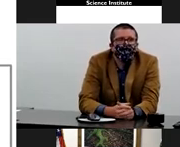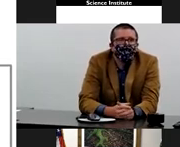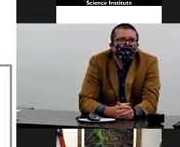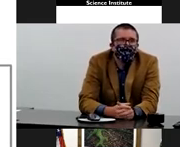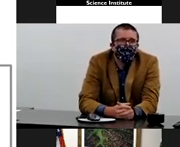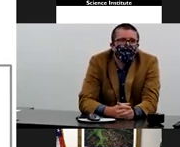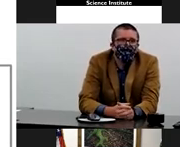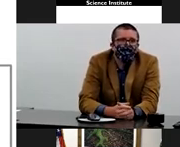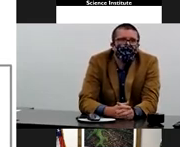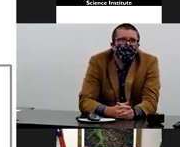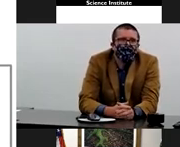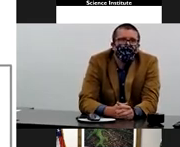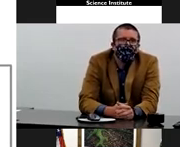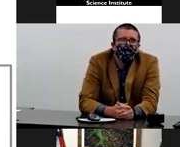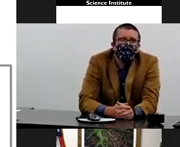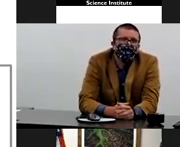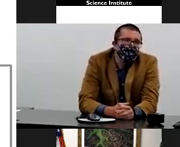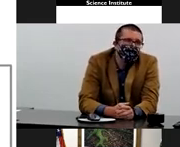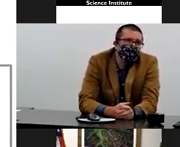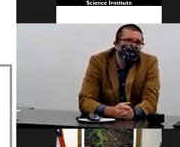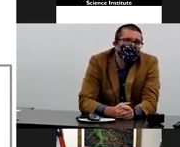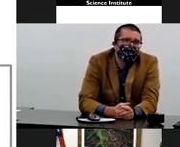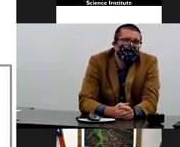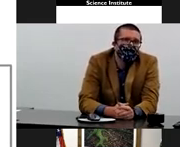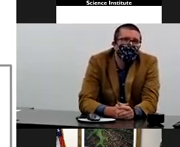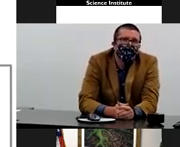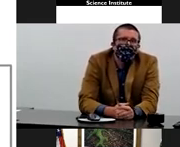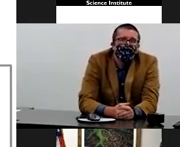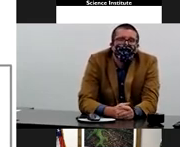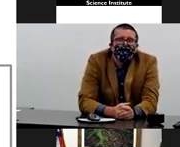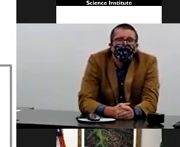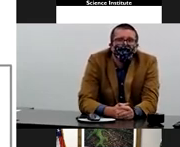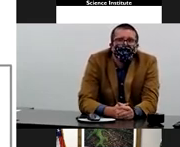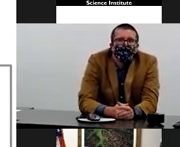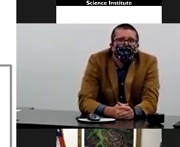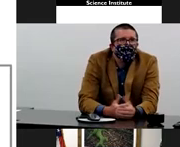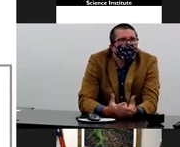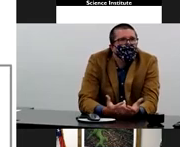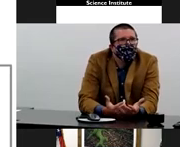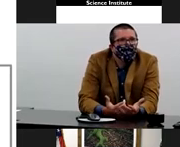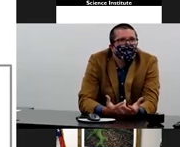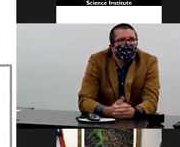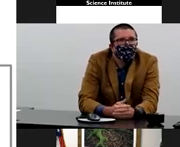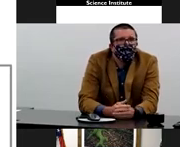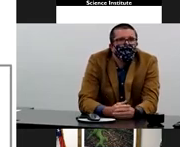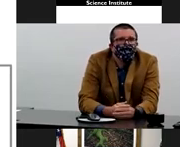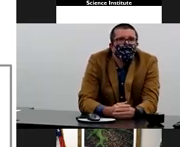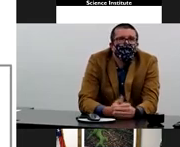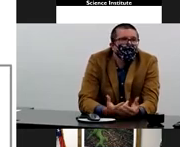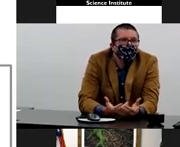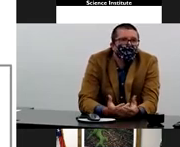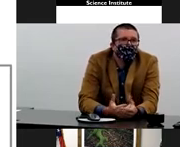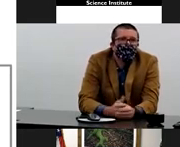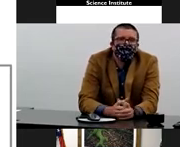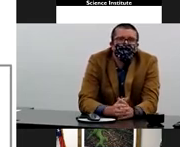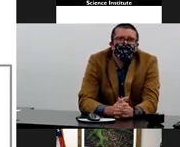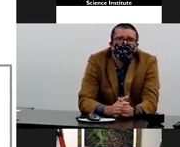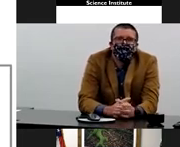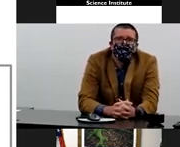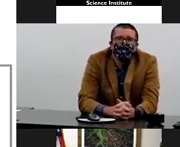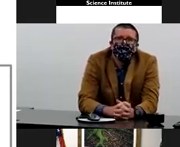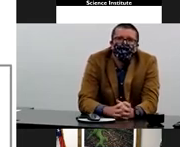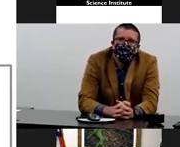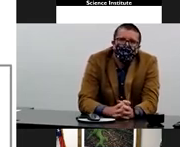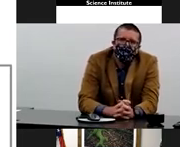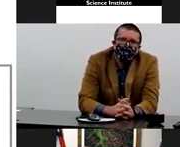meaning proteins, that a human or animal would develop an antibody response to, or an immune response